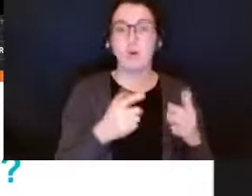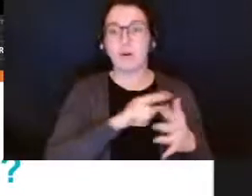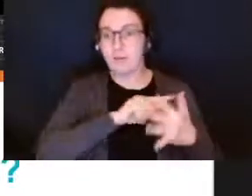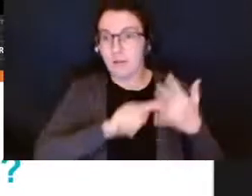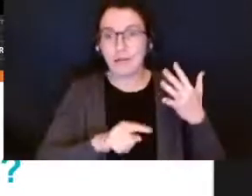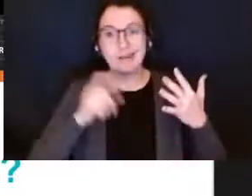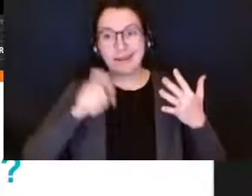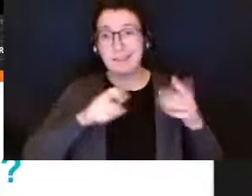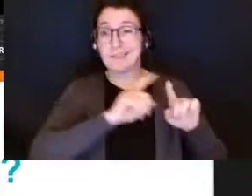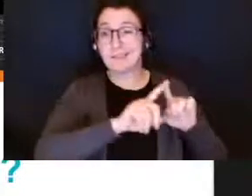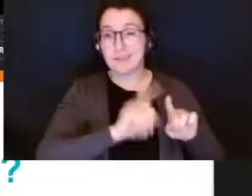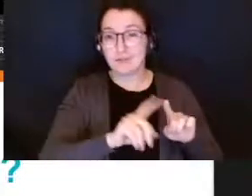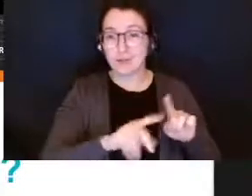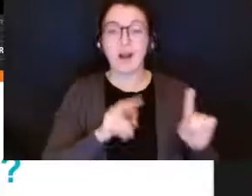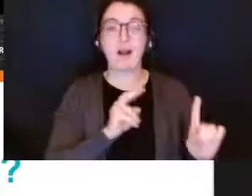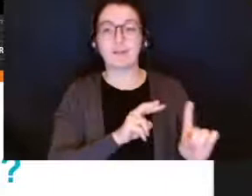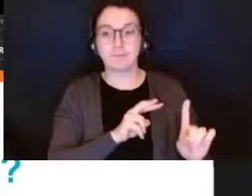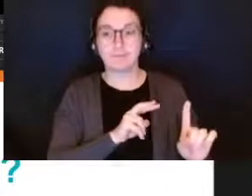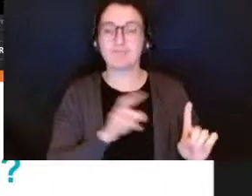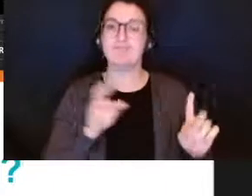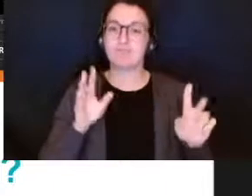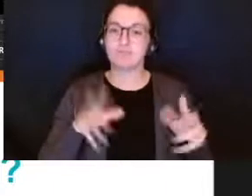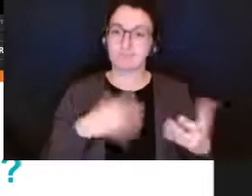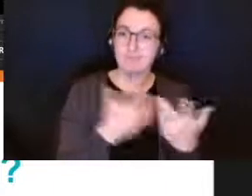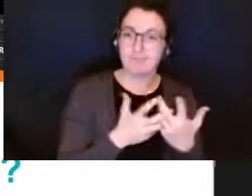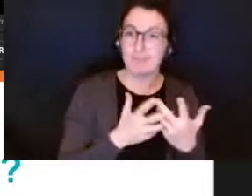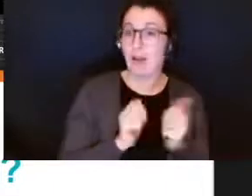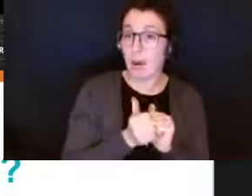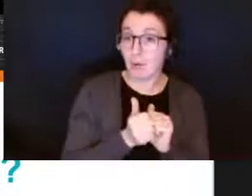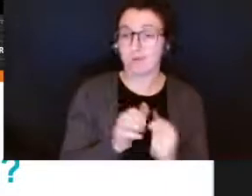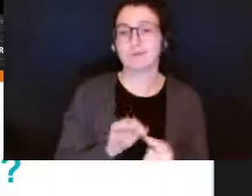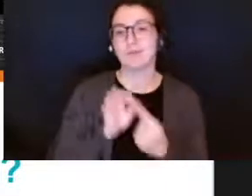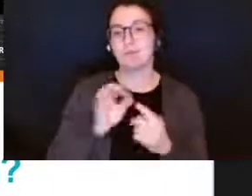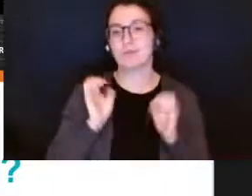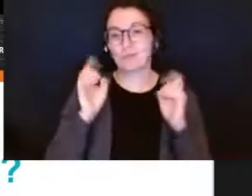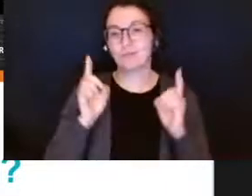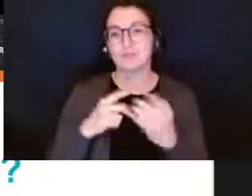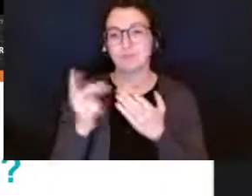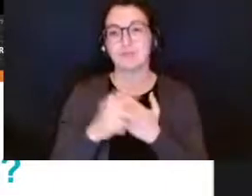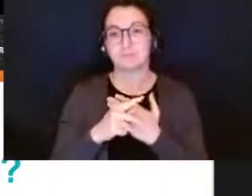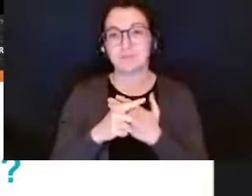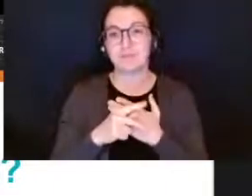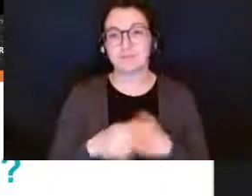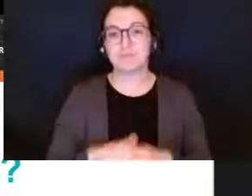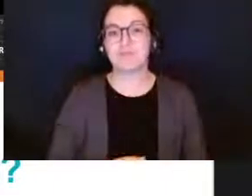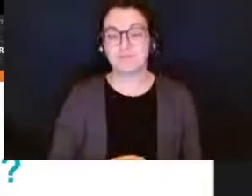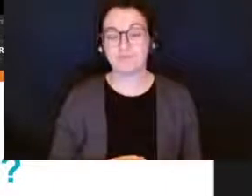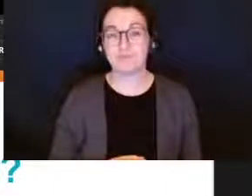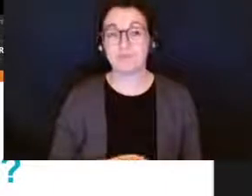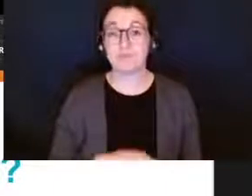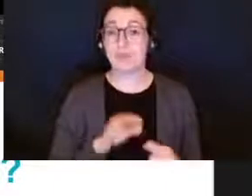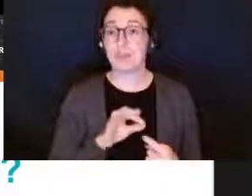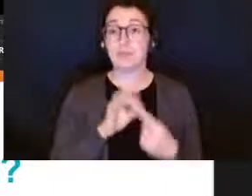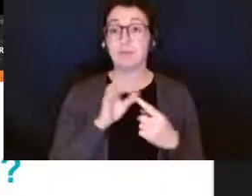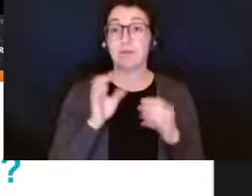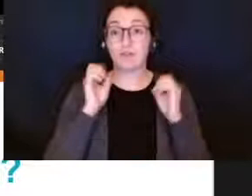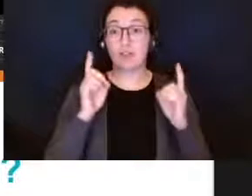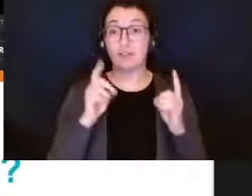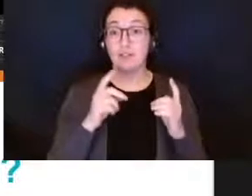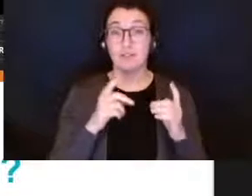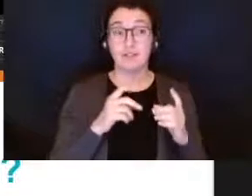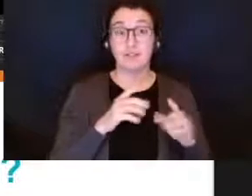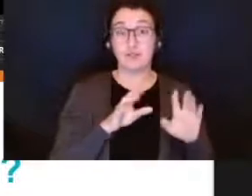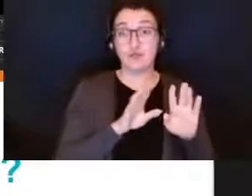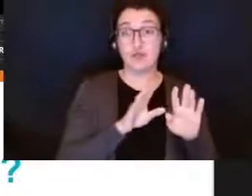that he or she is considered to need a special education program children with special education needs require teaching interventions